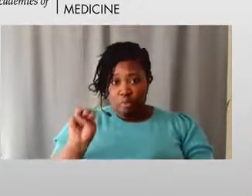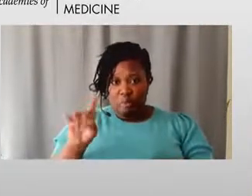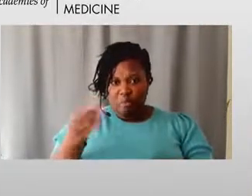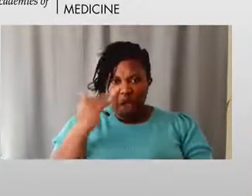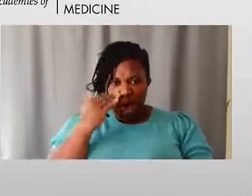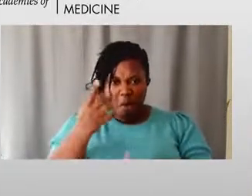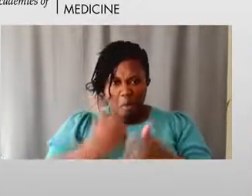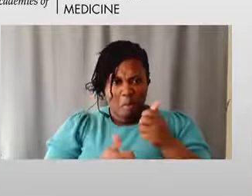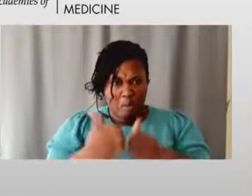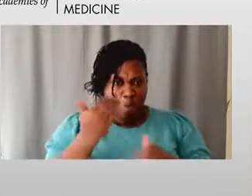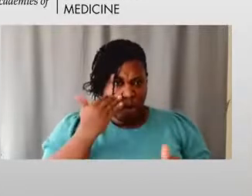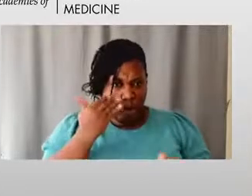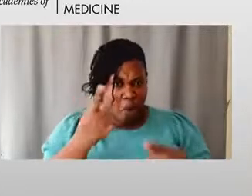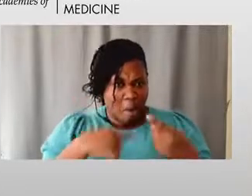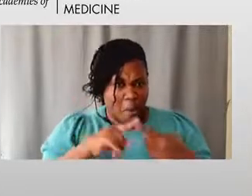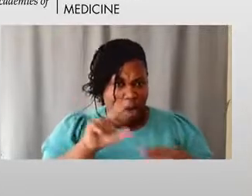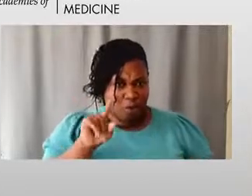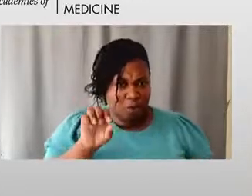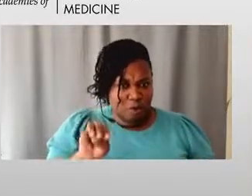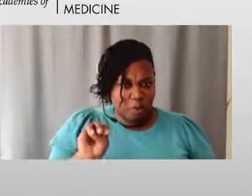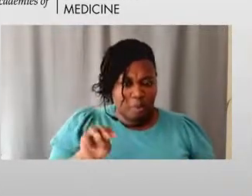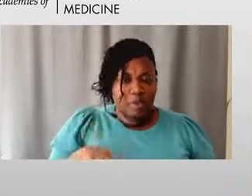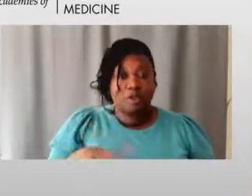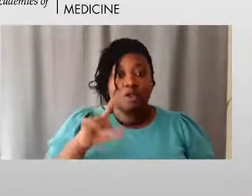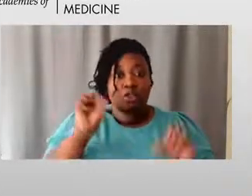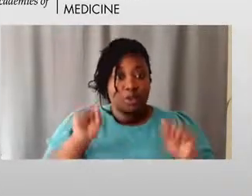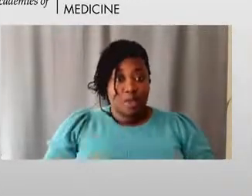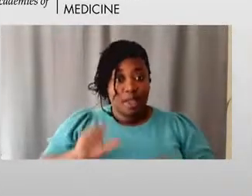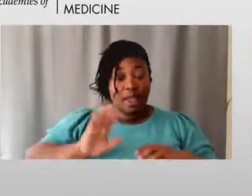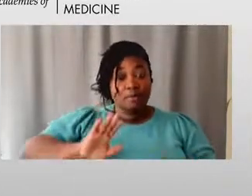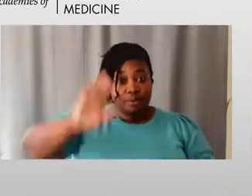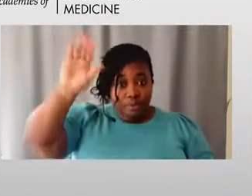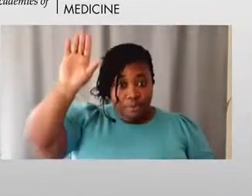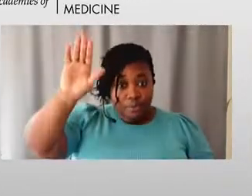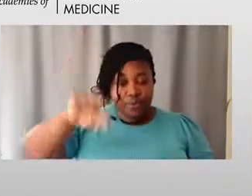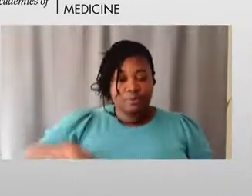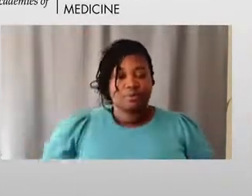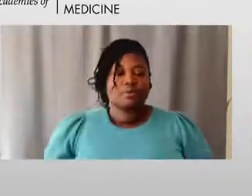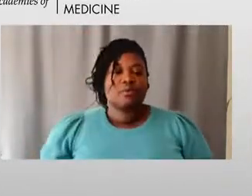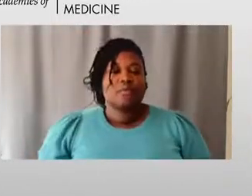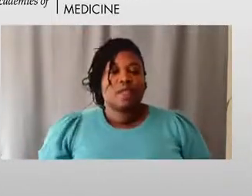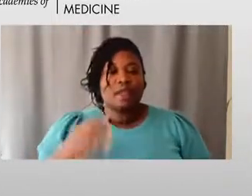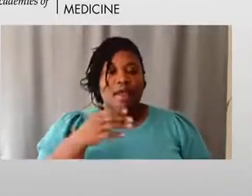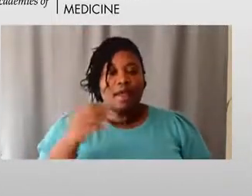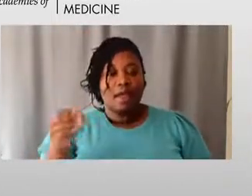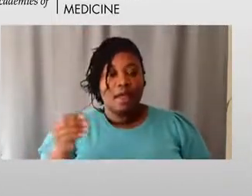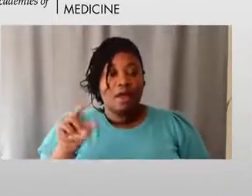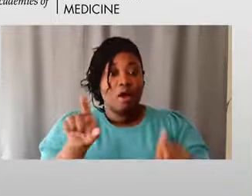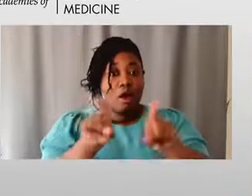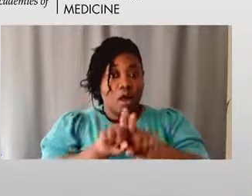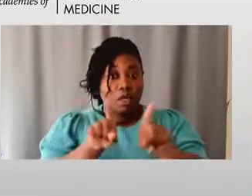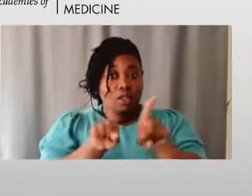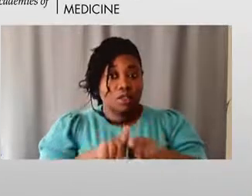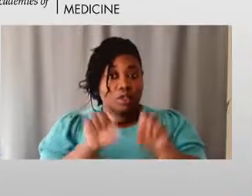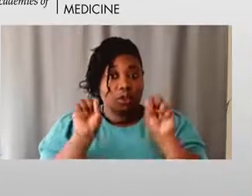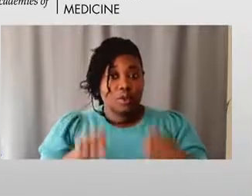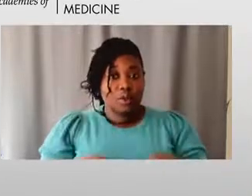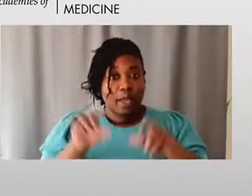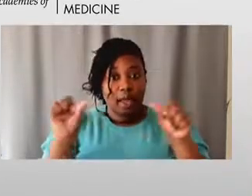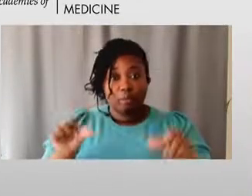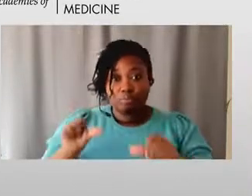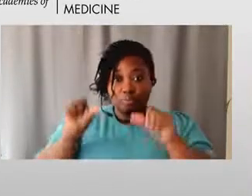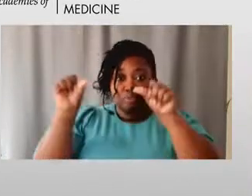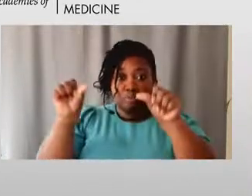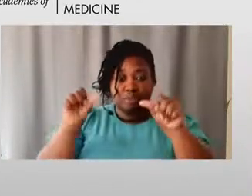nowadays to raise your hand, and you can also post things in the chat.